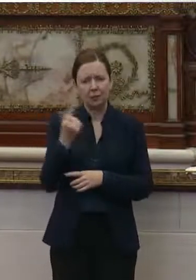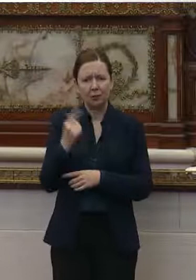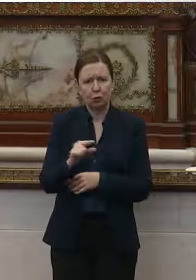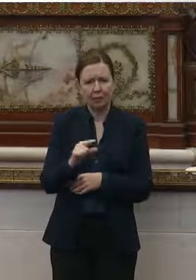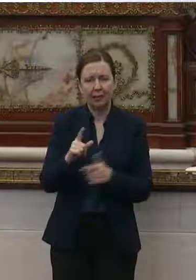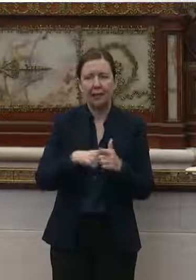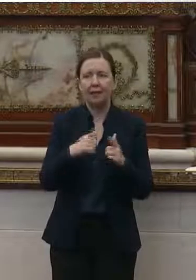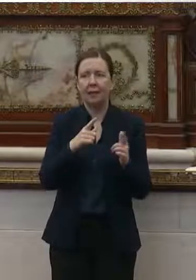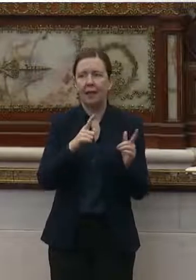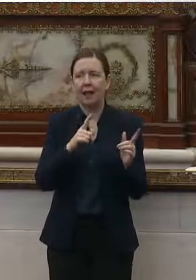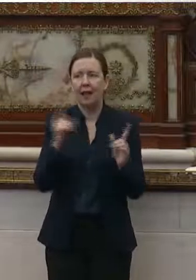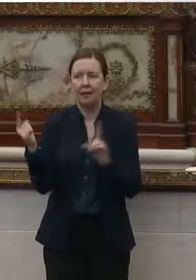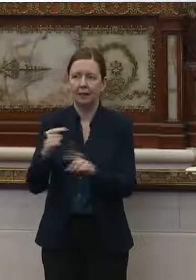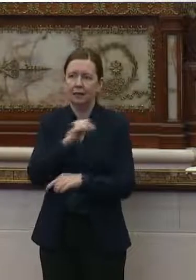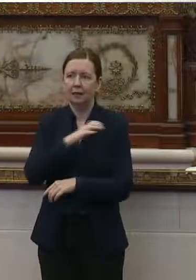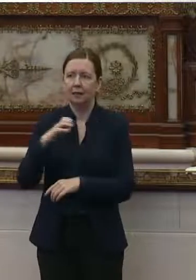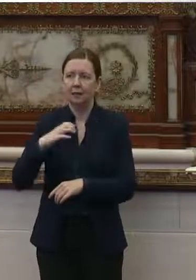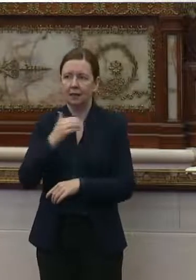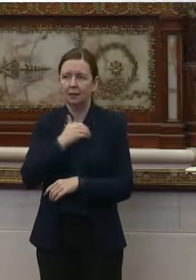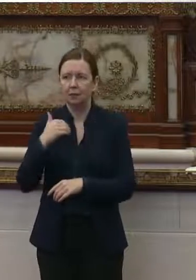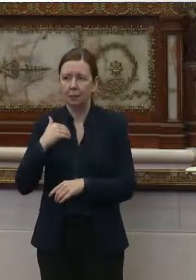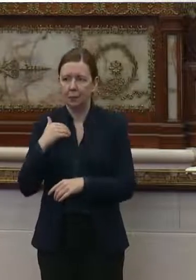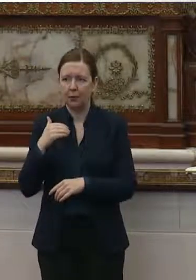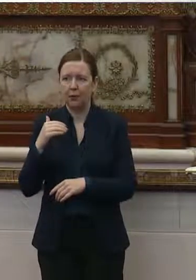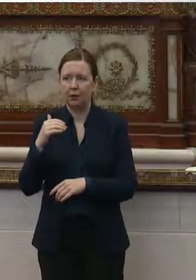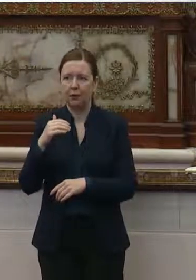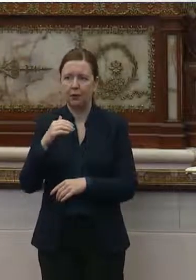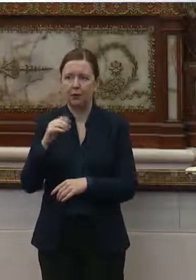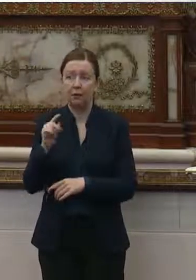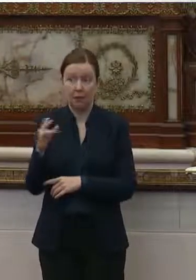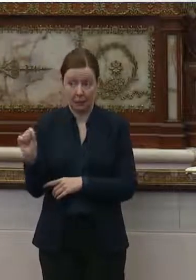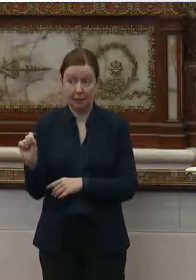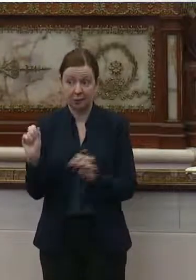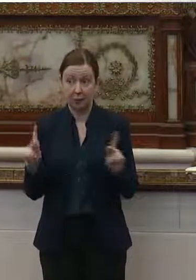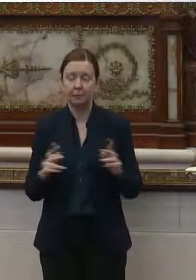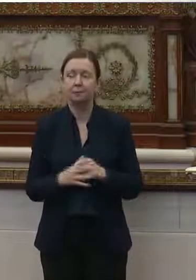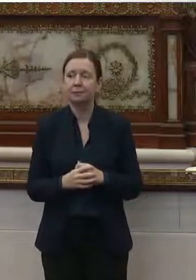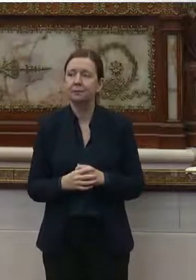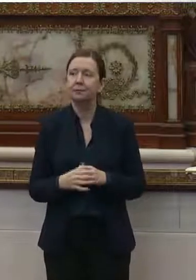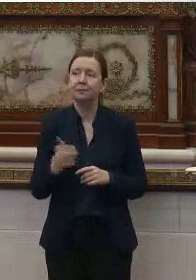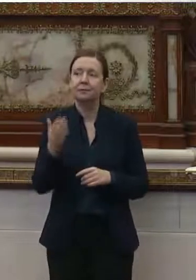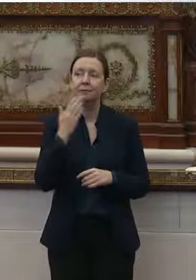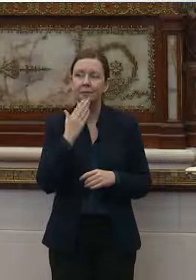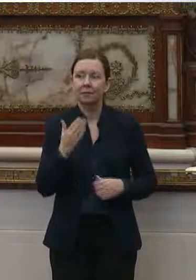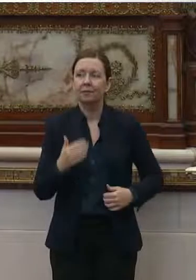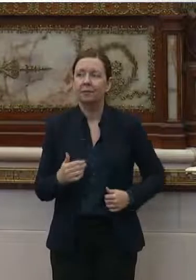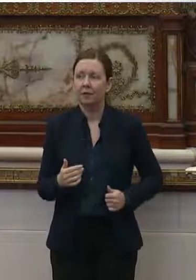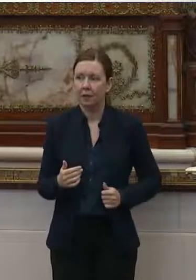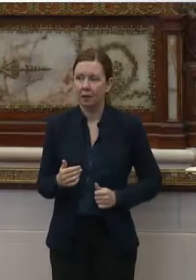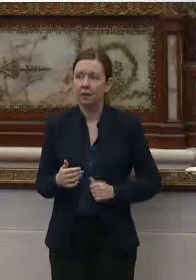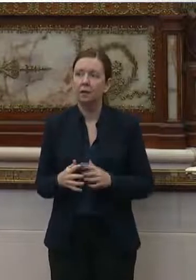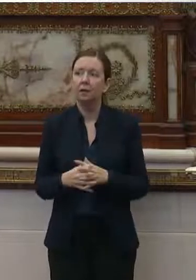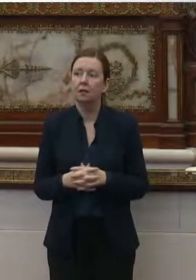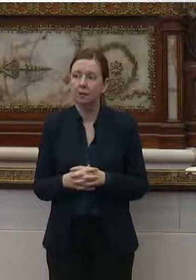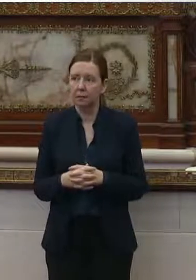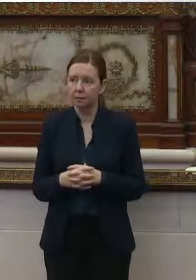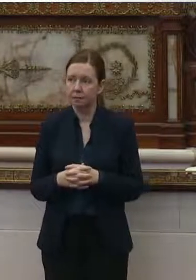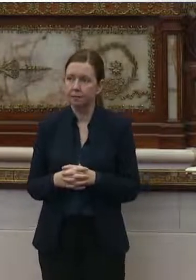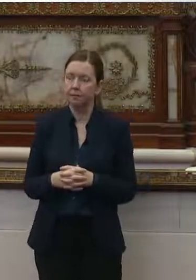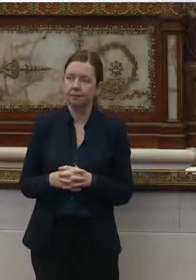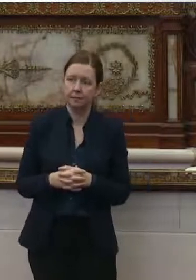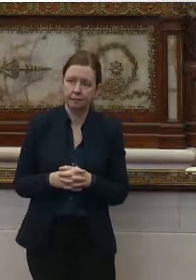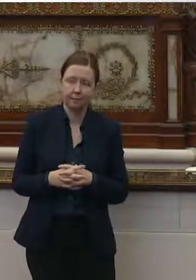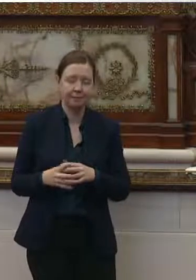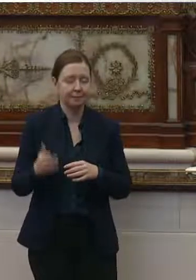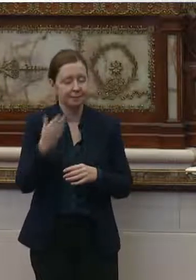we're going to circle back to council member, uh, councilman Thomas. All right. Thank you. the green. Dr.